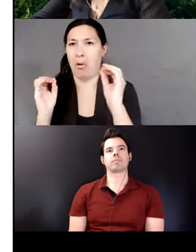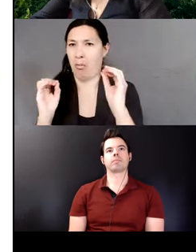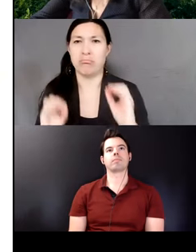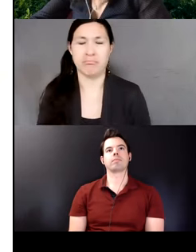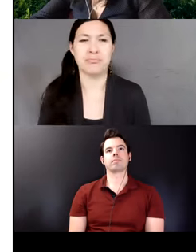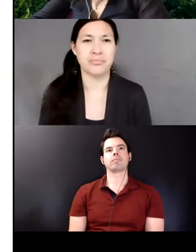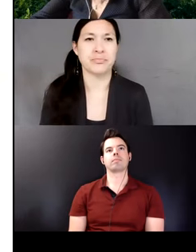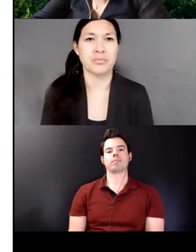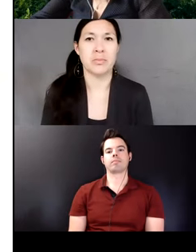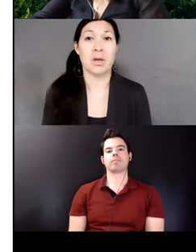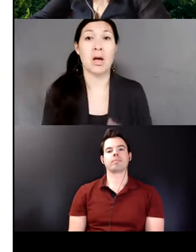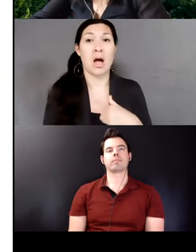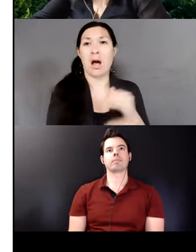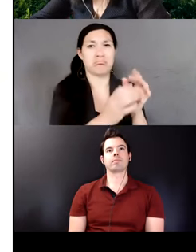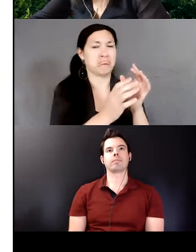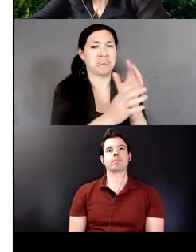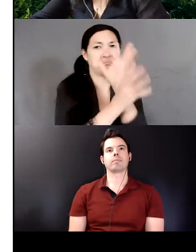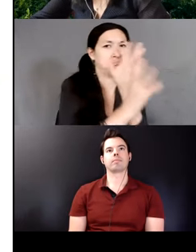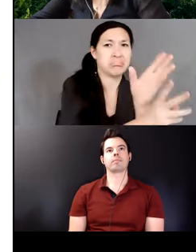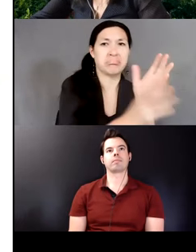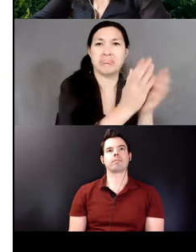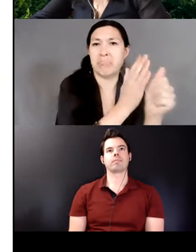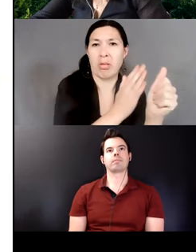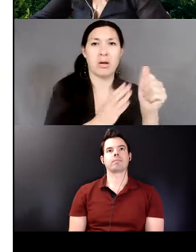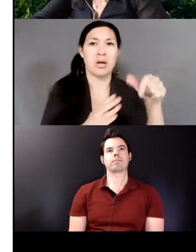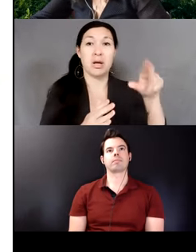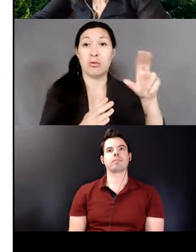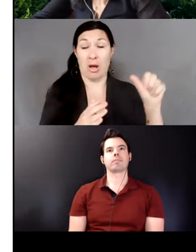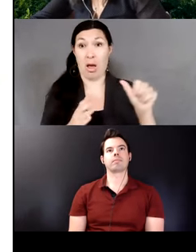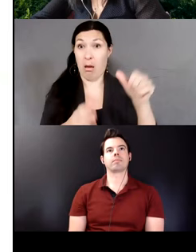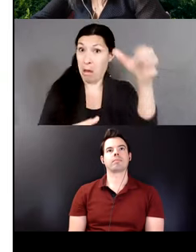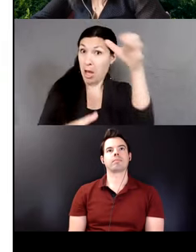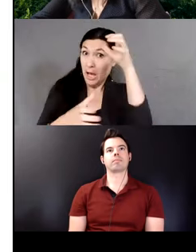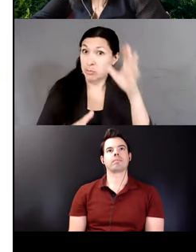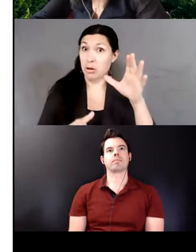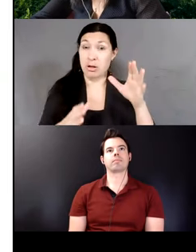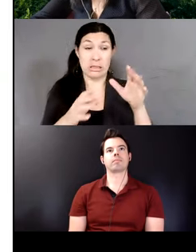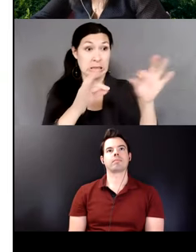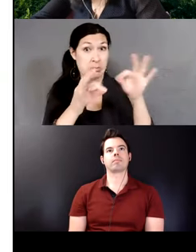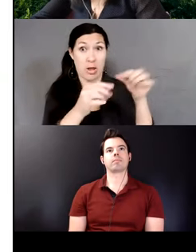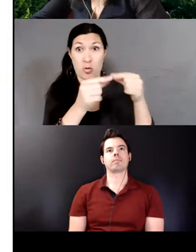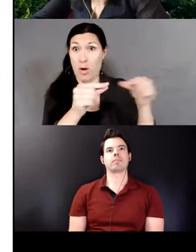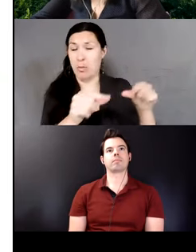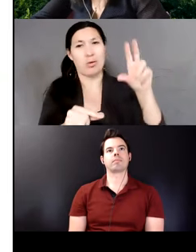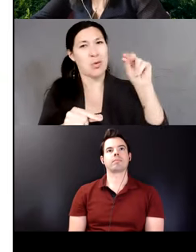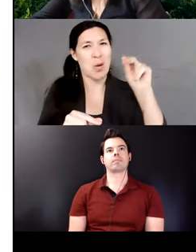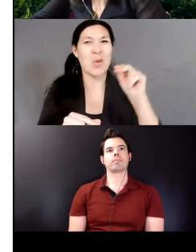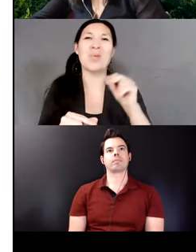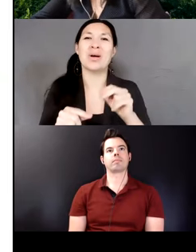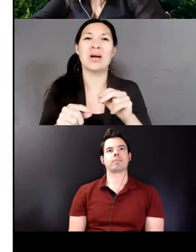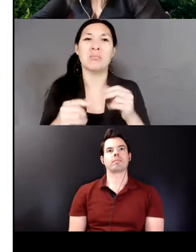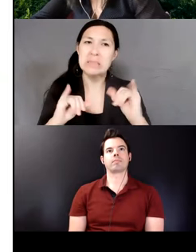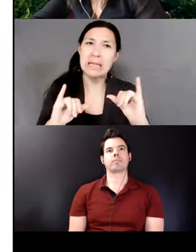I'm fluent in Quechua. Well, that doesn't make me an expert to explain the grammar of my native language. Quechua is a